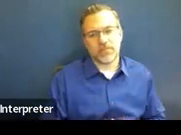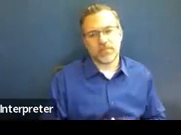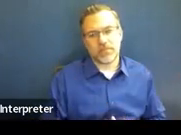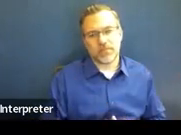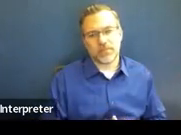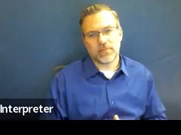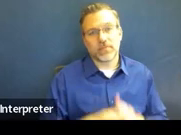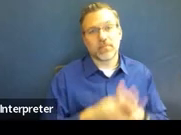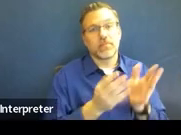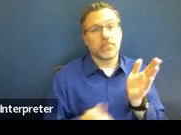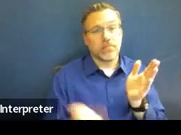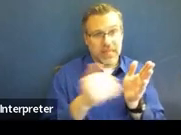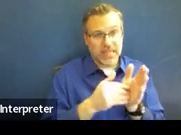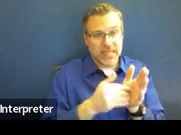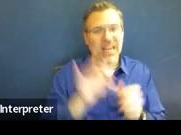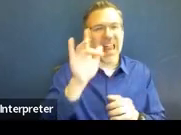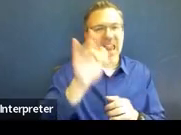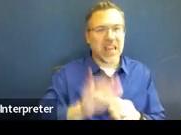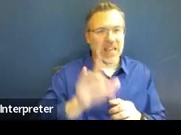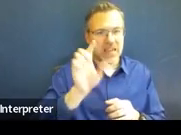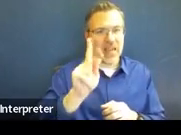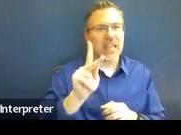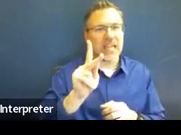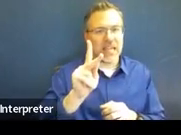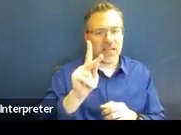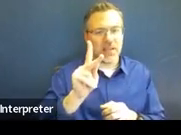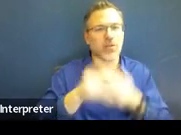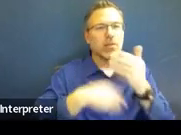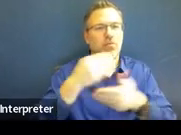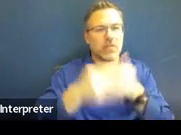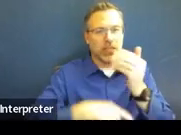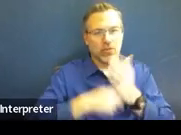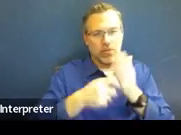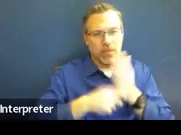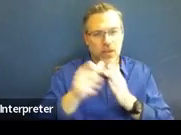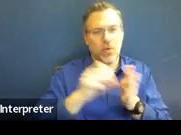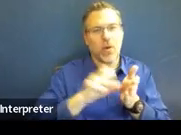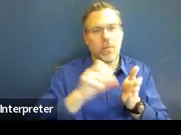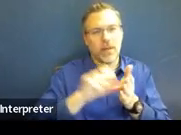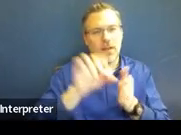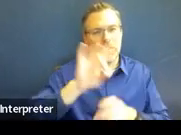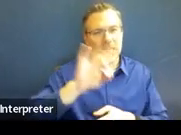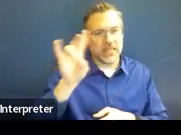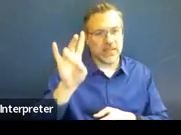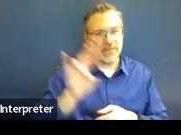So again, a link to the procedural manual, where it talks about the written notice on page 87,